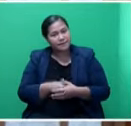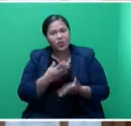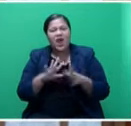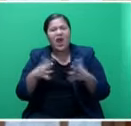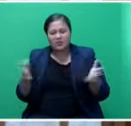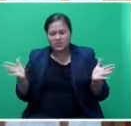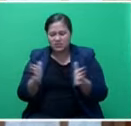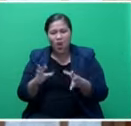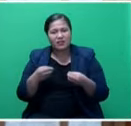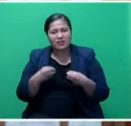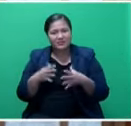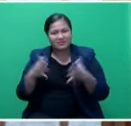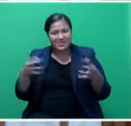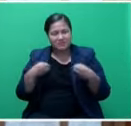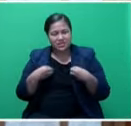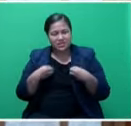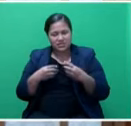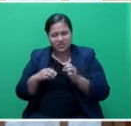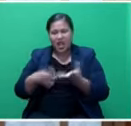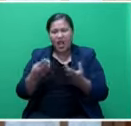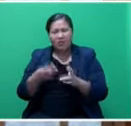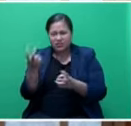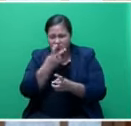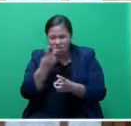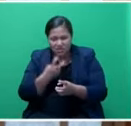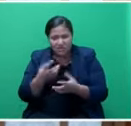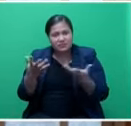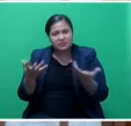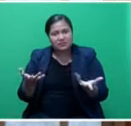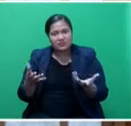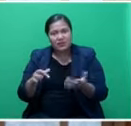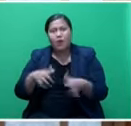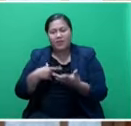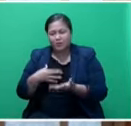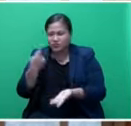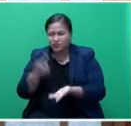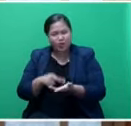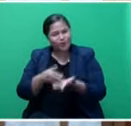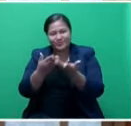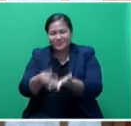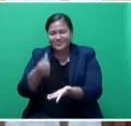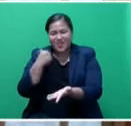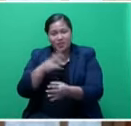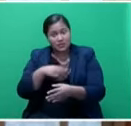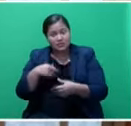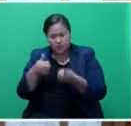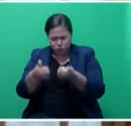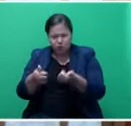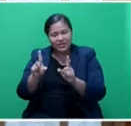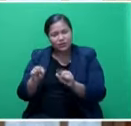monitored, their performance and the reporting back to the Ministry. It would be good if that is done and then